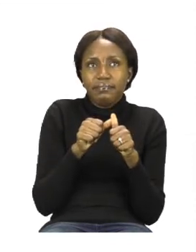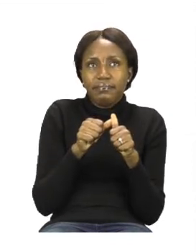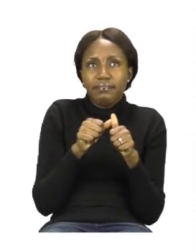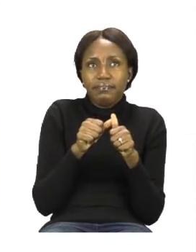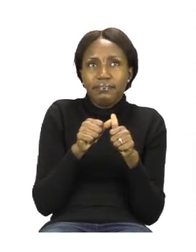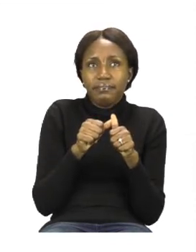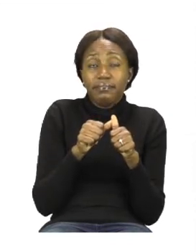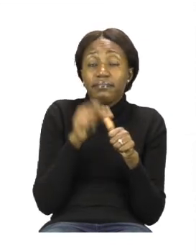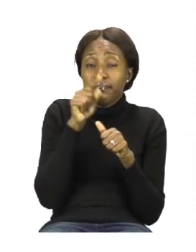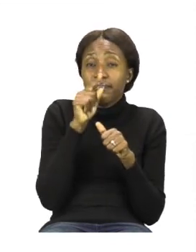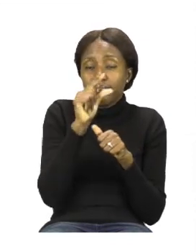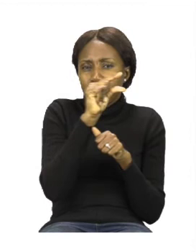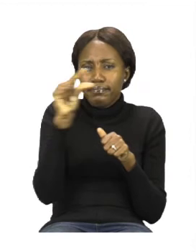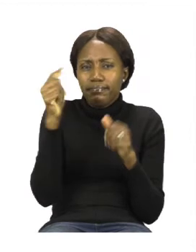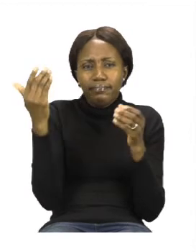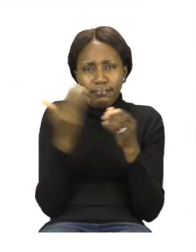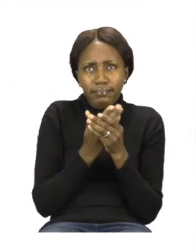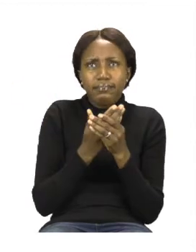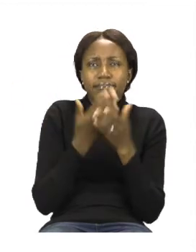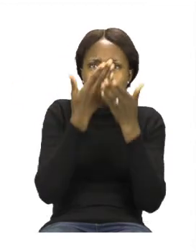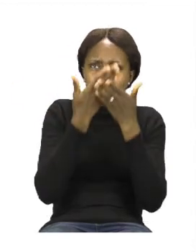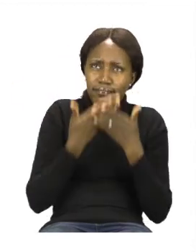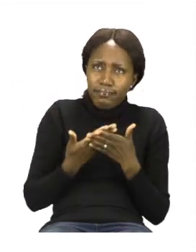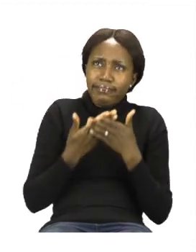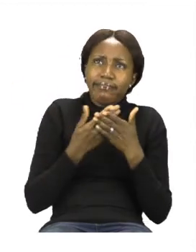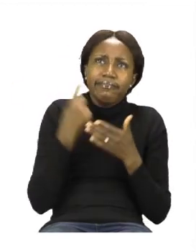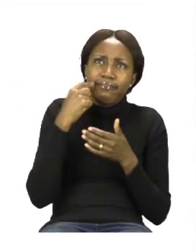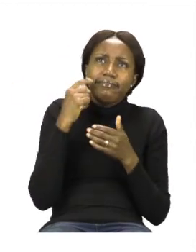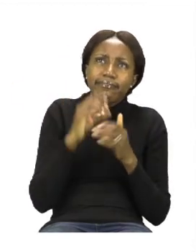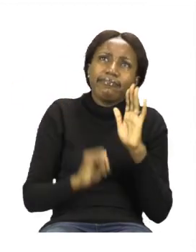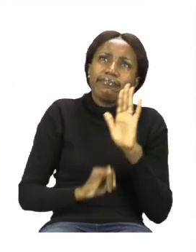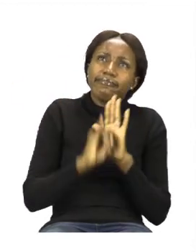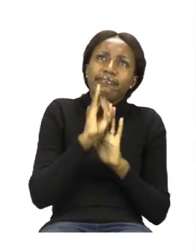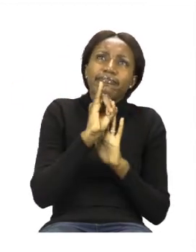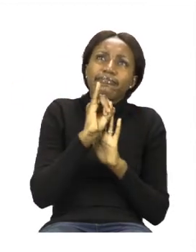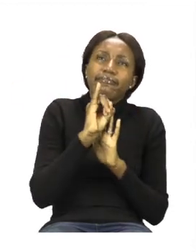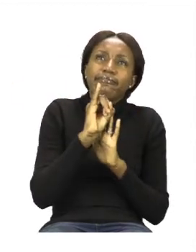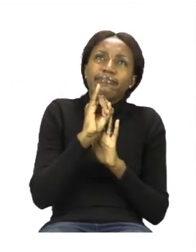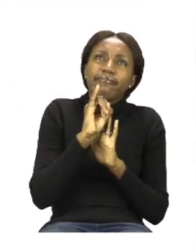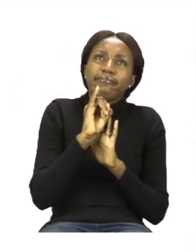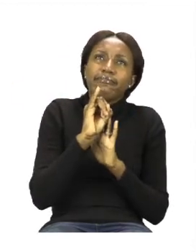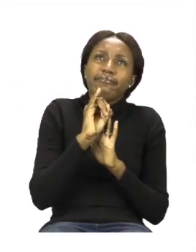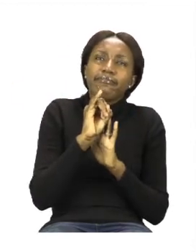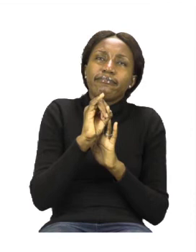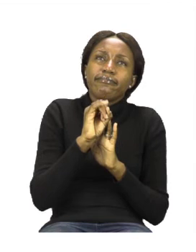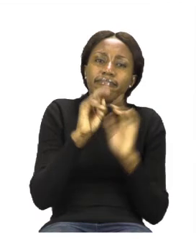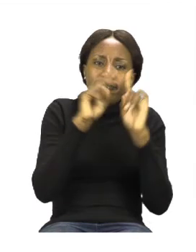vocabulary words. So, we know how to say some of them. We have the word price,